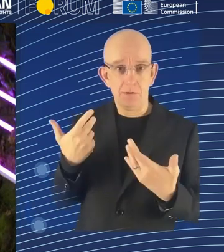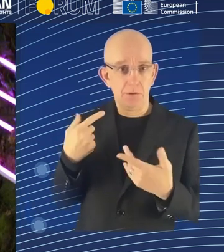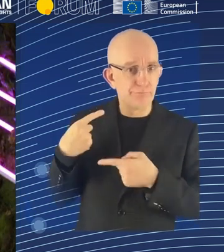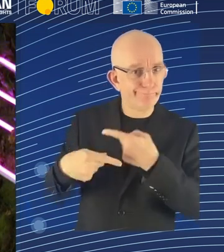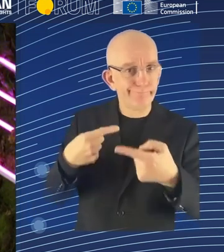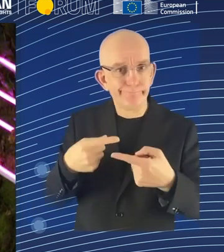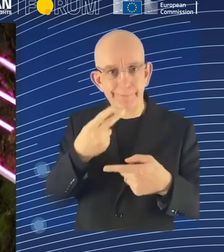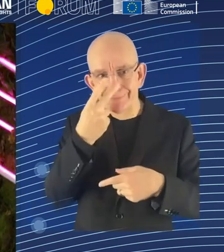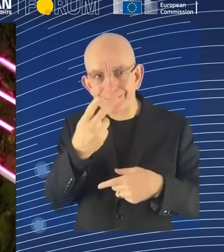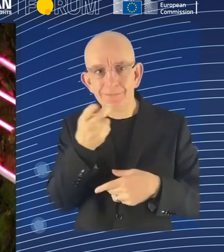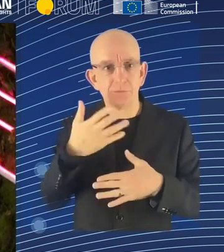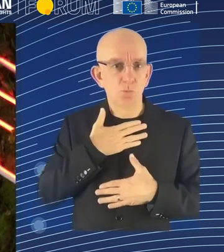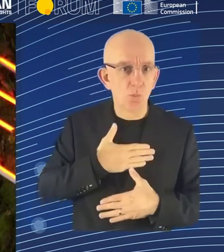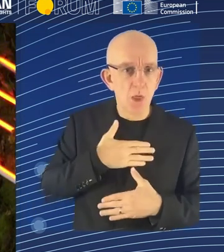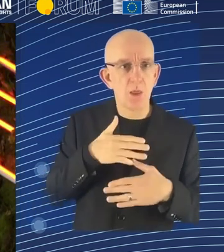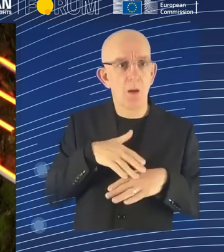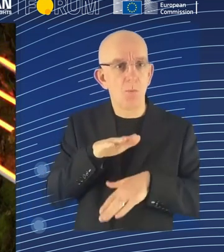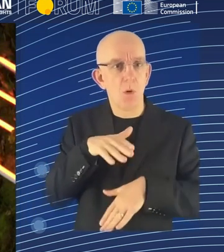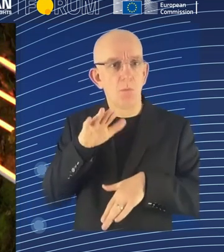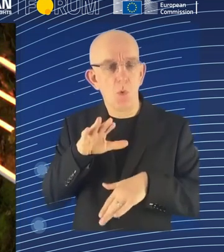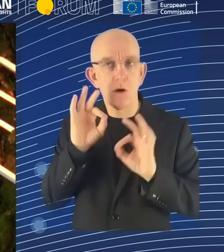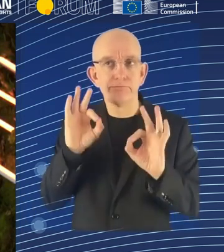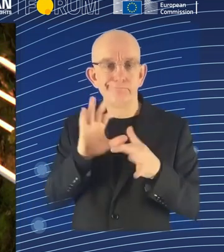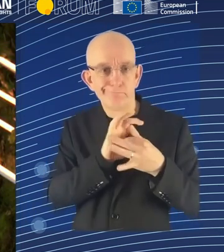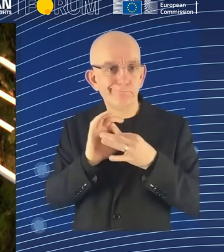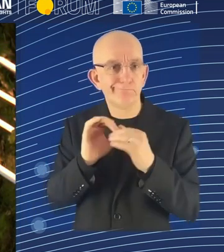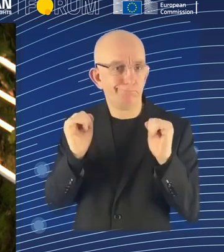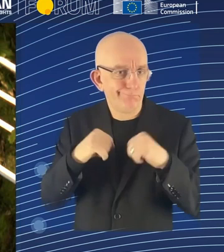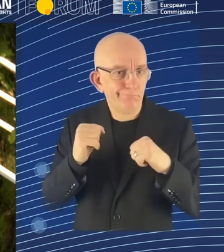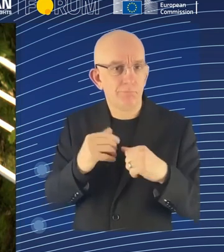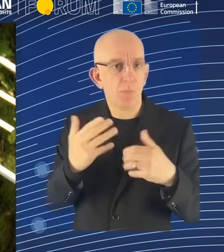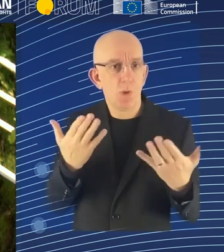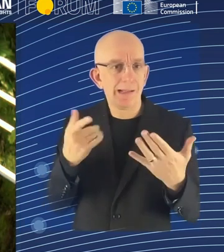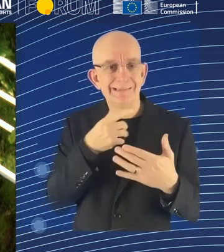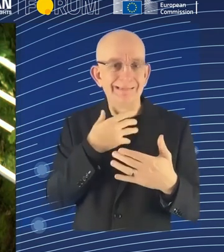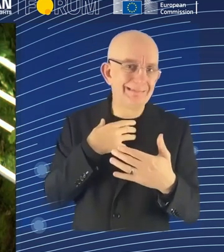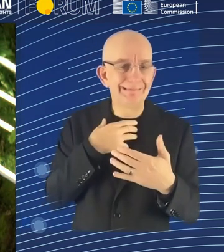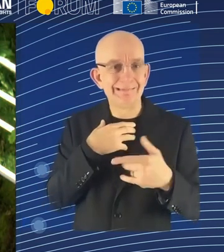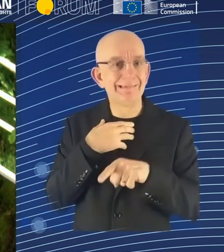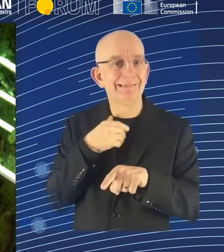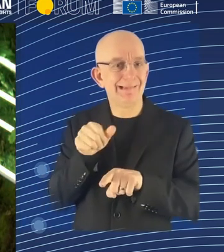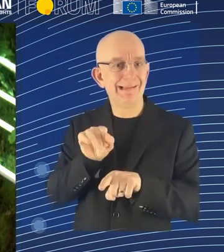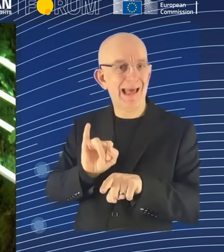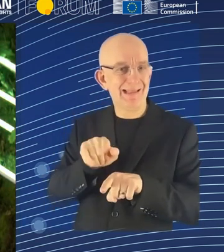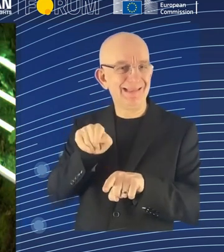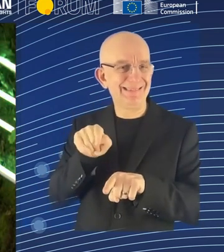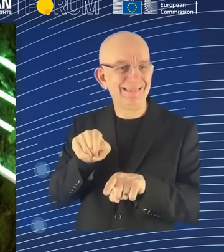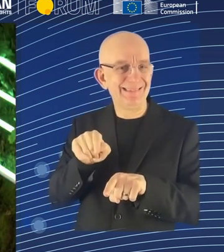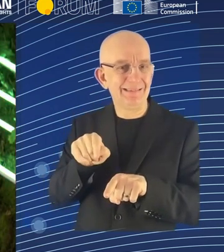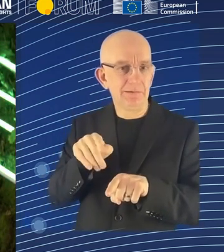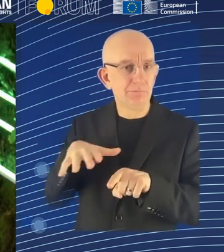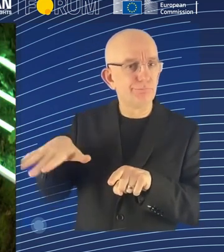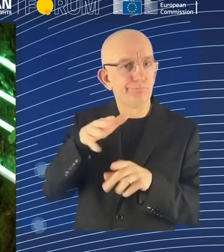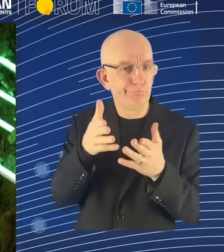course, also relevant for labor markets. So what can you tell us about, like, this global attempt of,